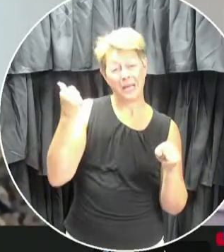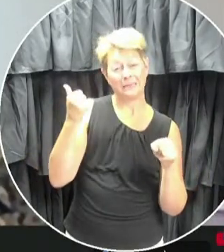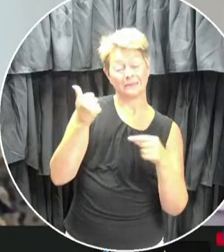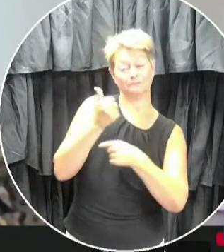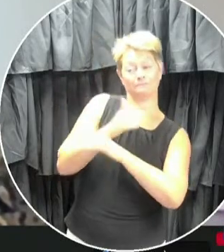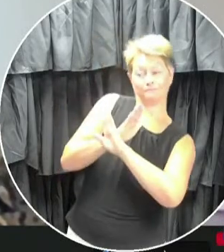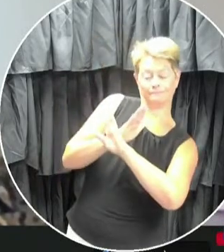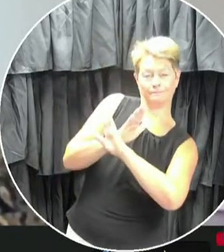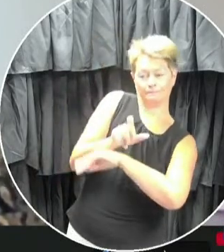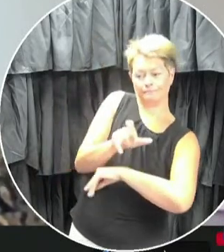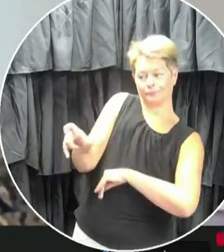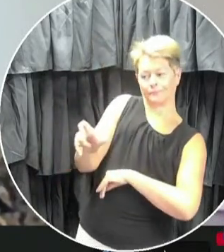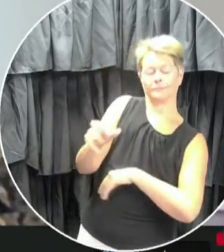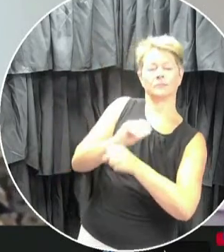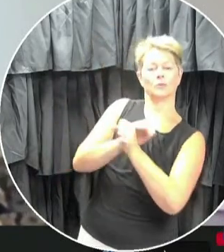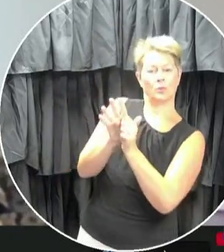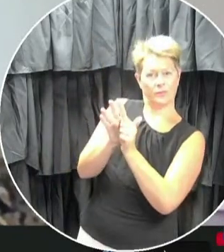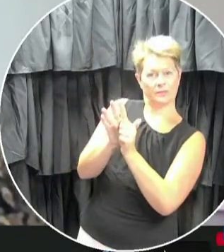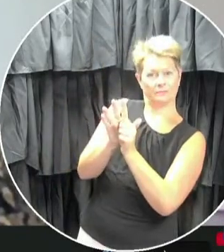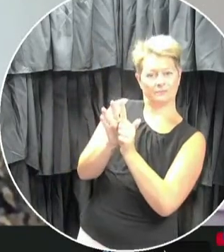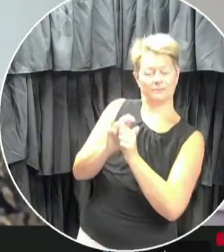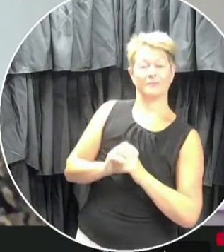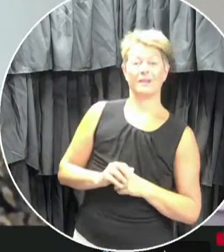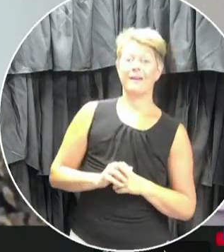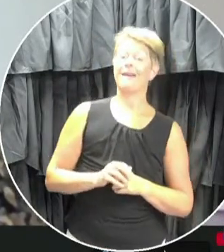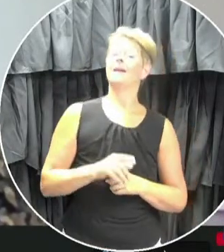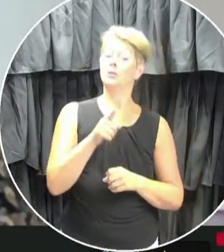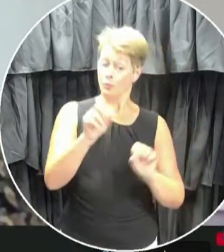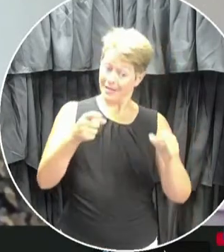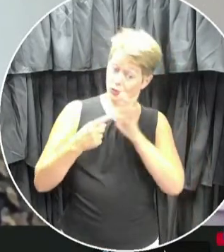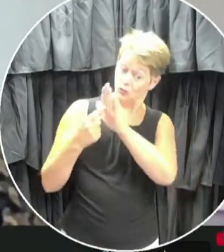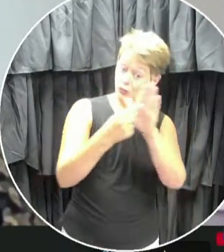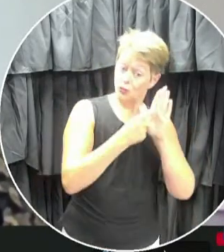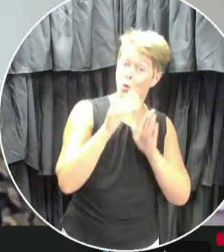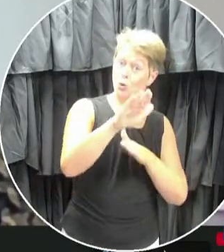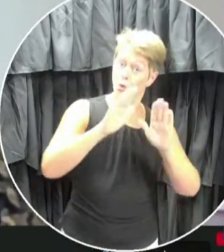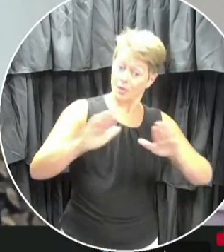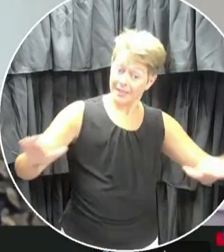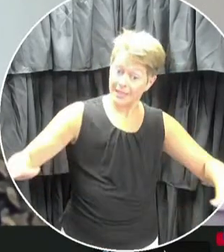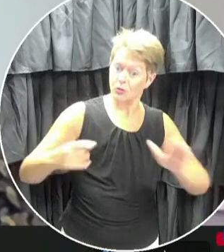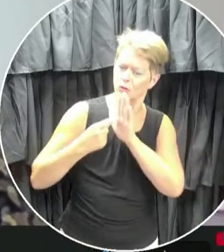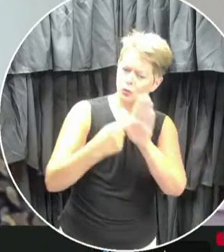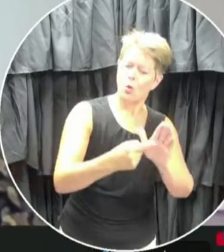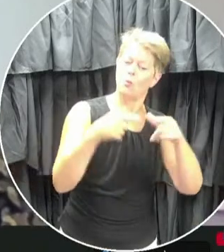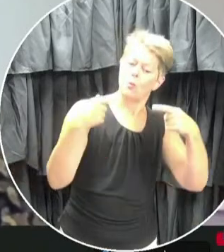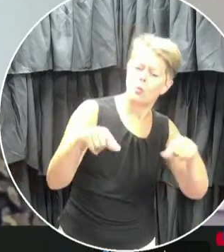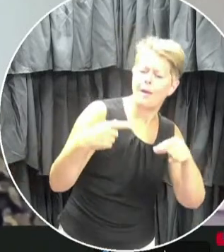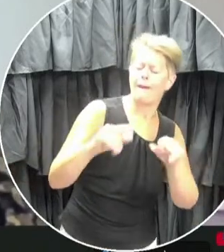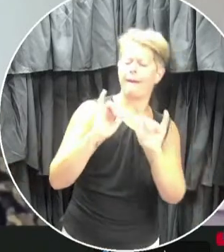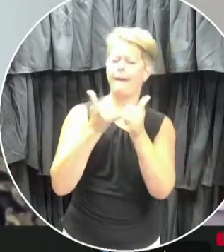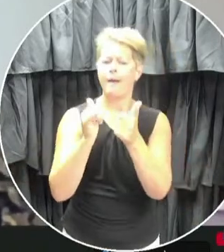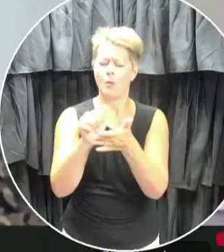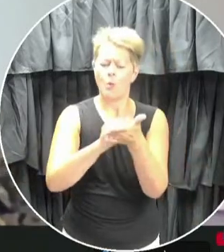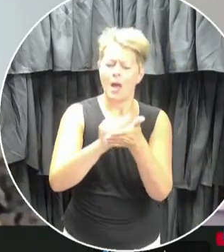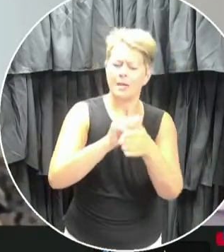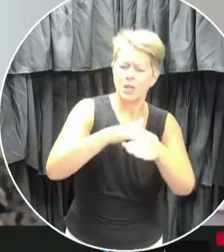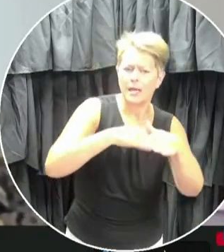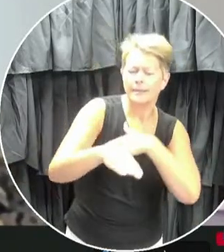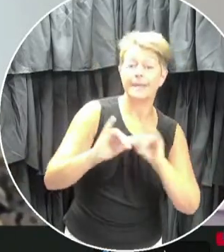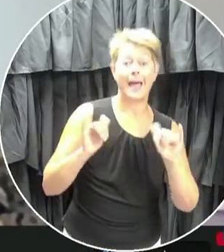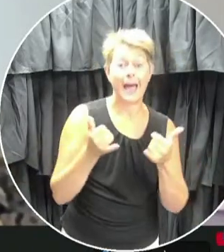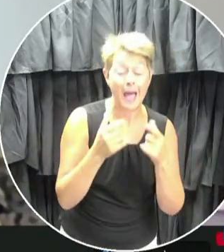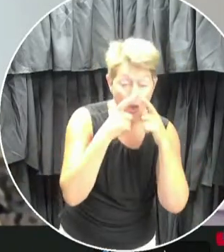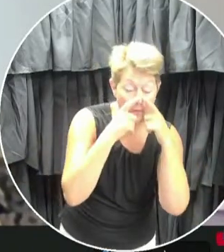-19. Model these behaviors for your children by showing them how and when to wash their hands, how to put on wear and safely